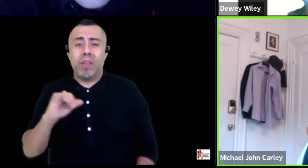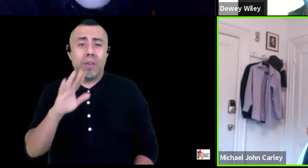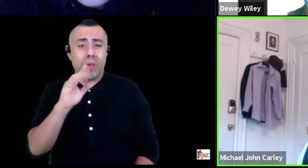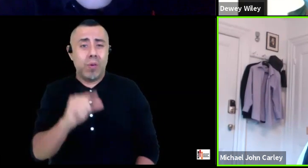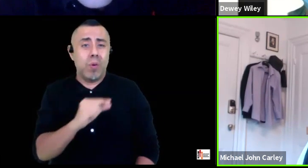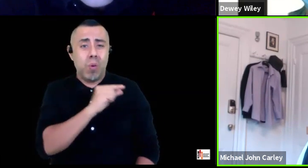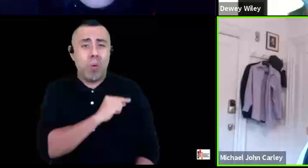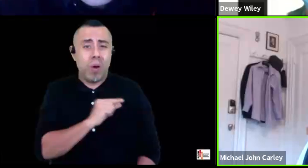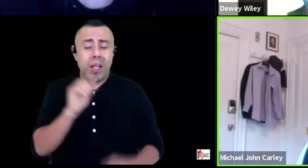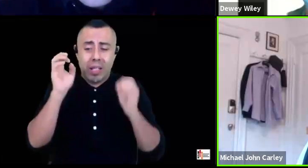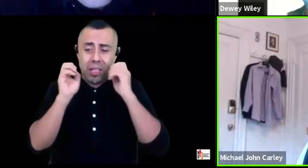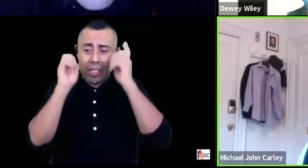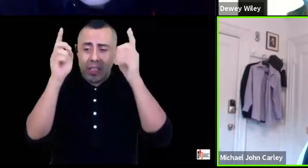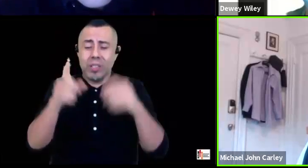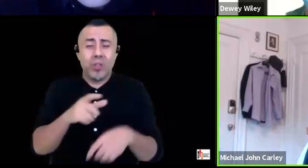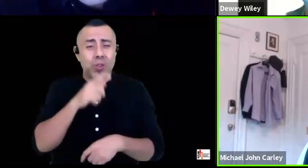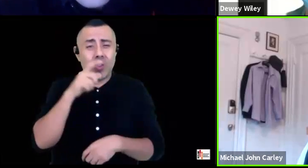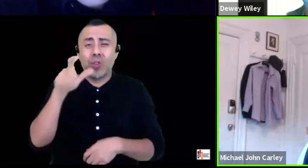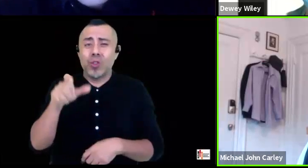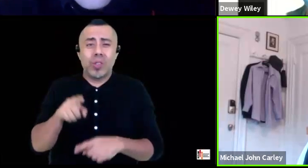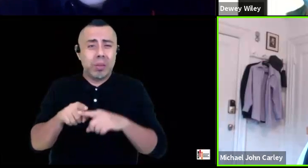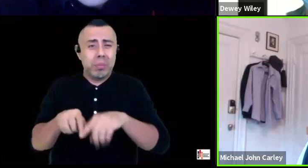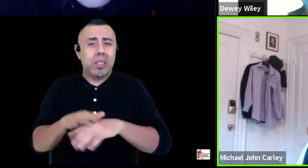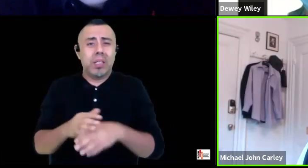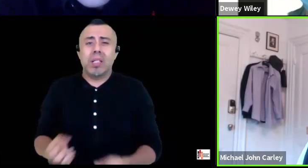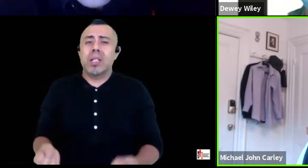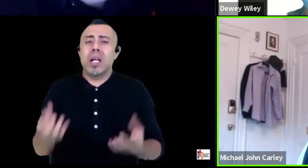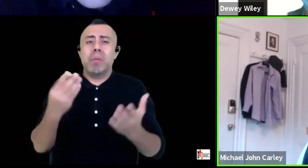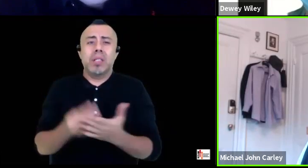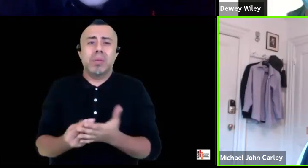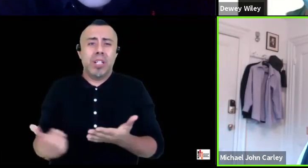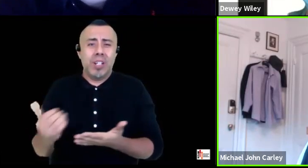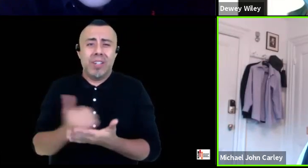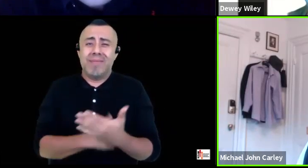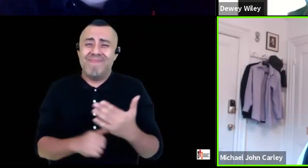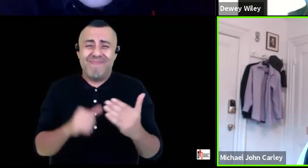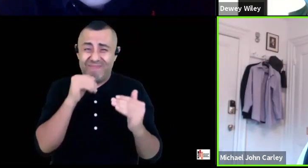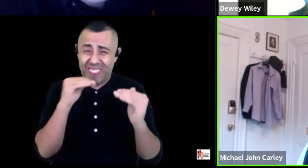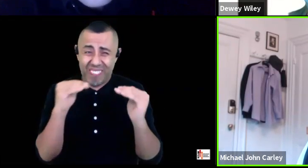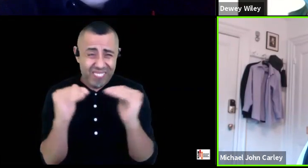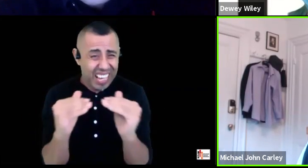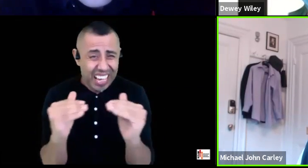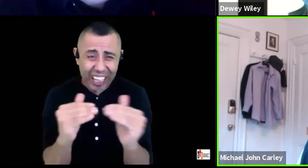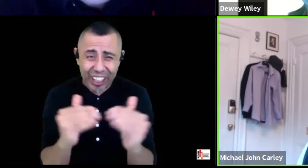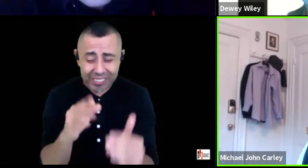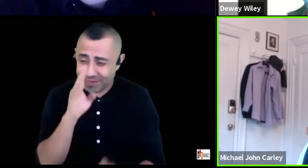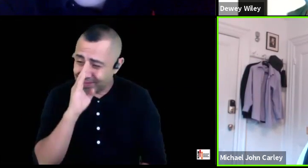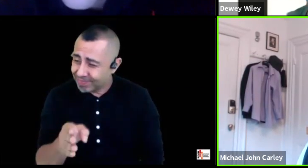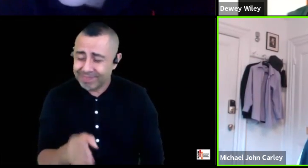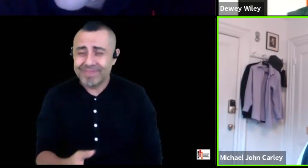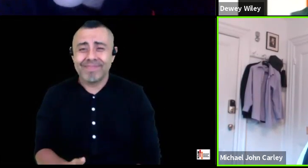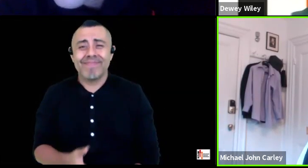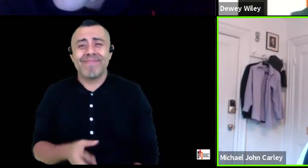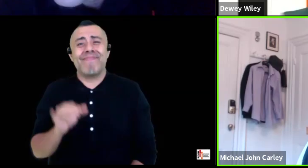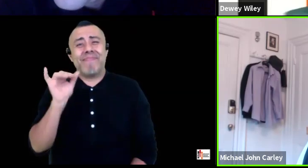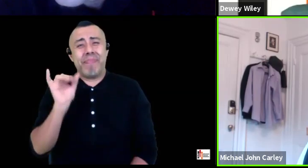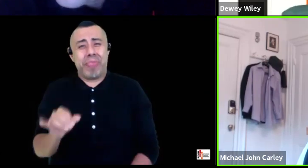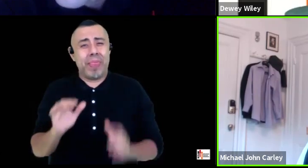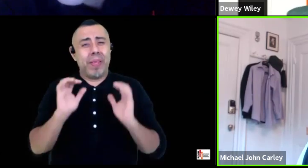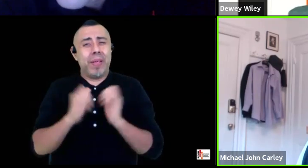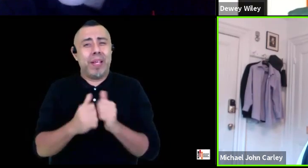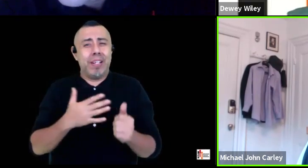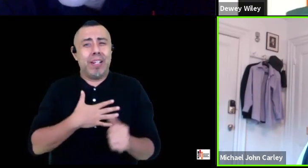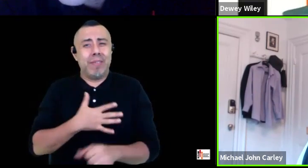shouldn't be dependent on how much money you have that's just not fair and you know so that was just how i've always been